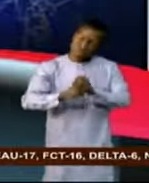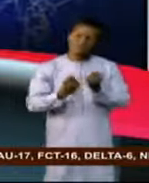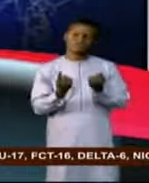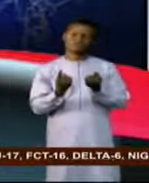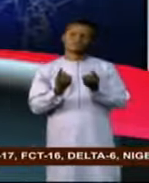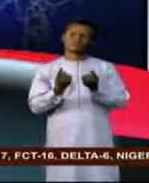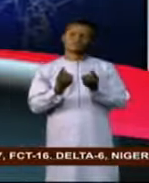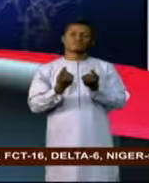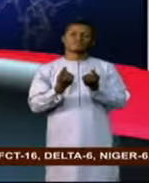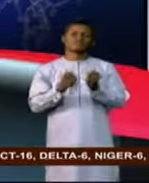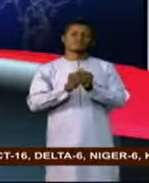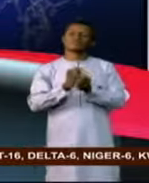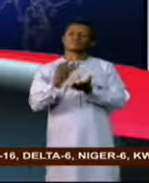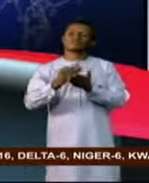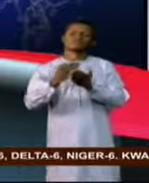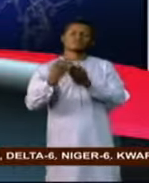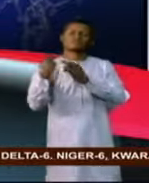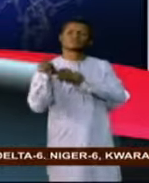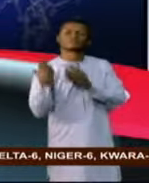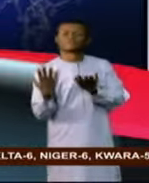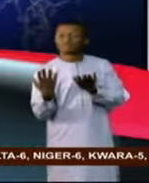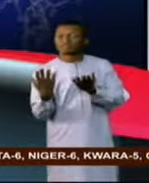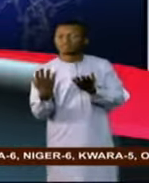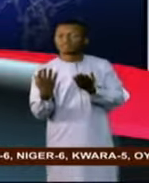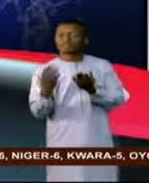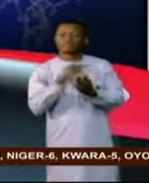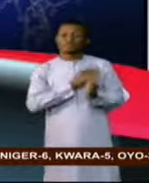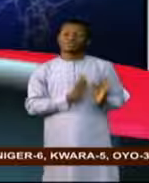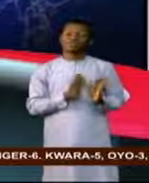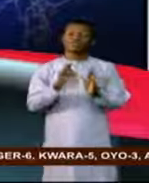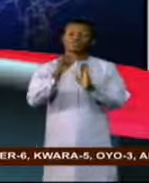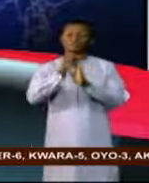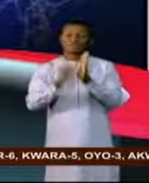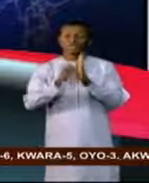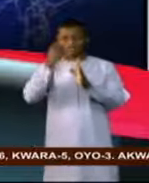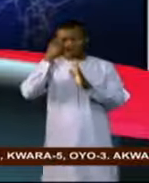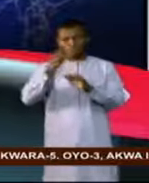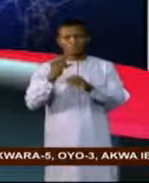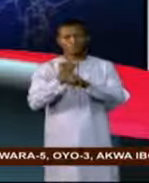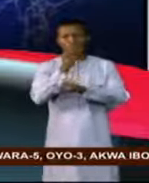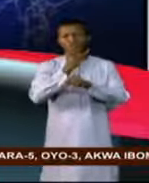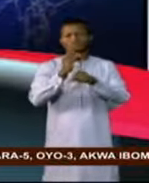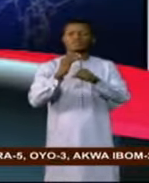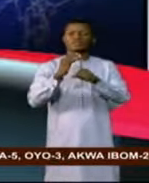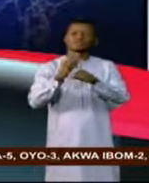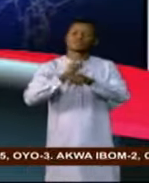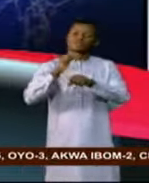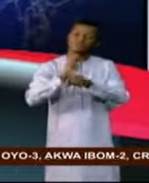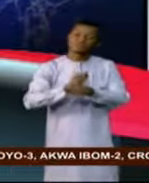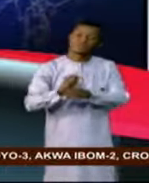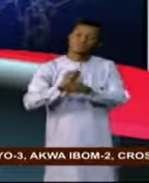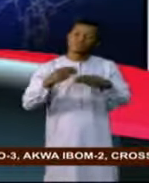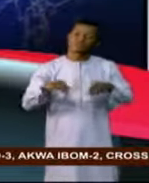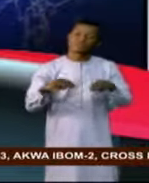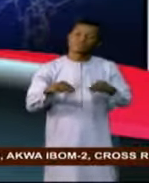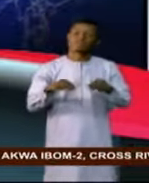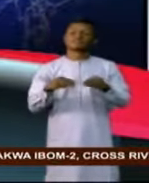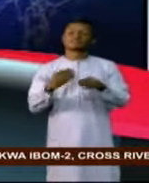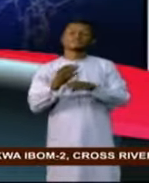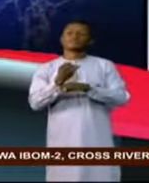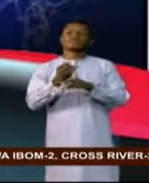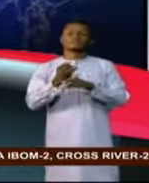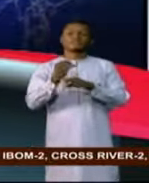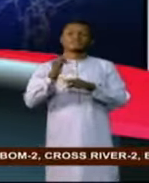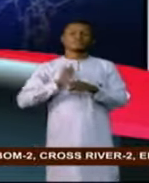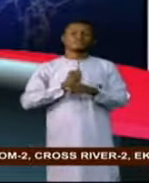up with its financial responsibilities. The Minister of State for Industry, Trade and Investments Ambassador Mariam Yilwaji Katagum